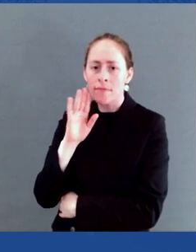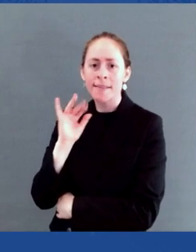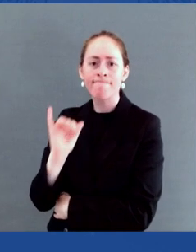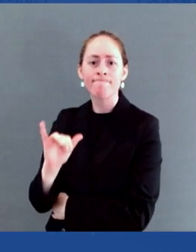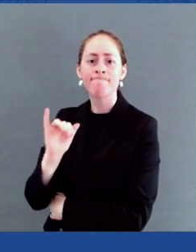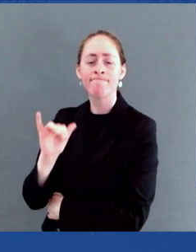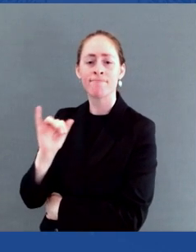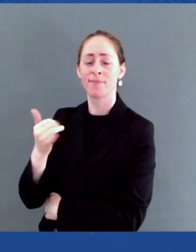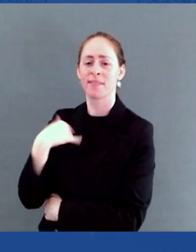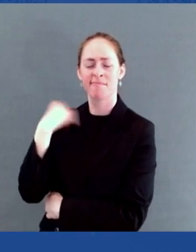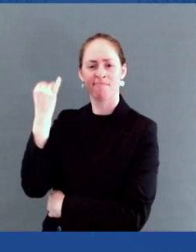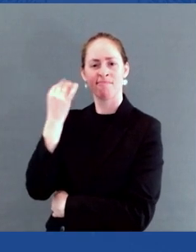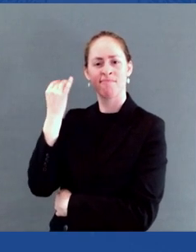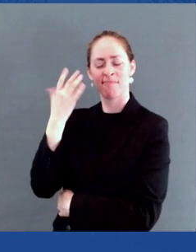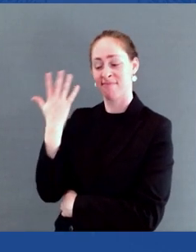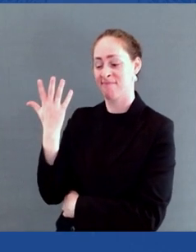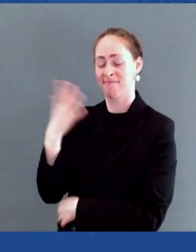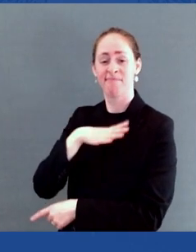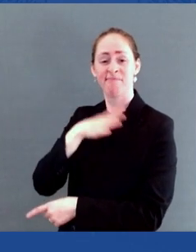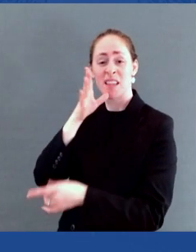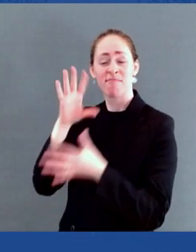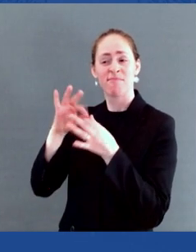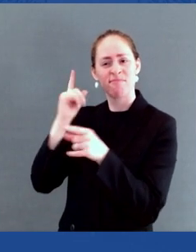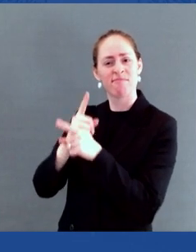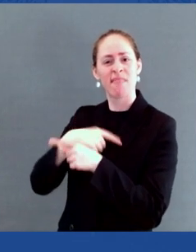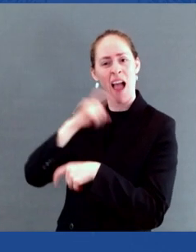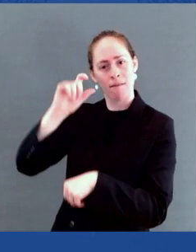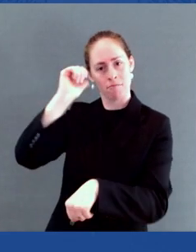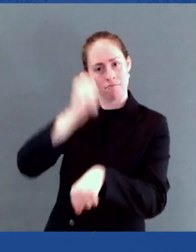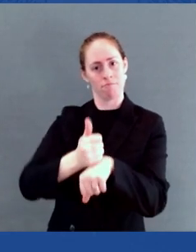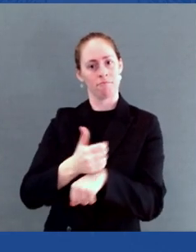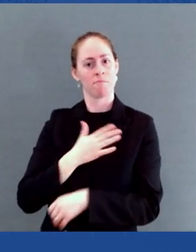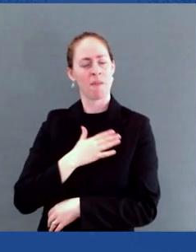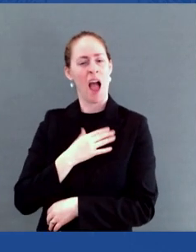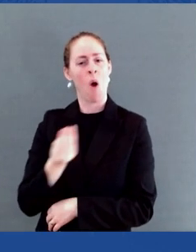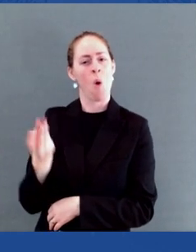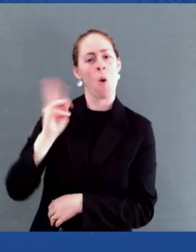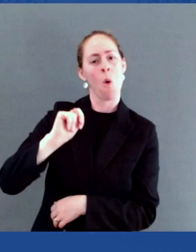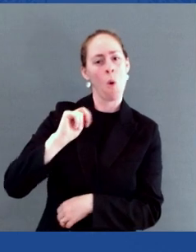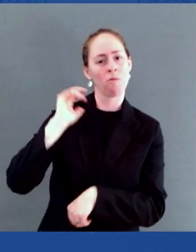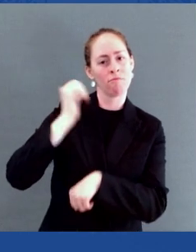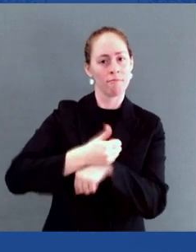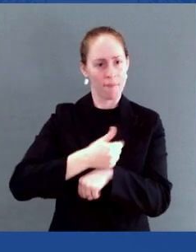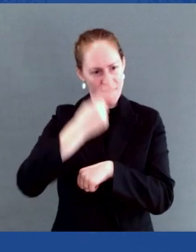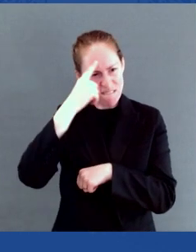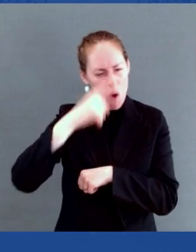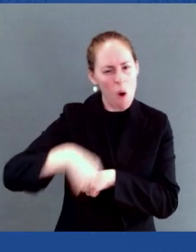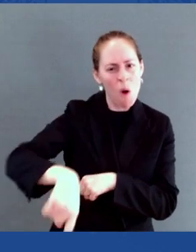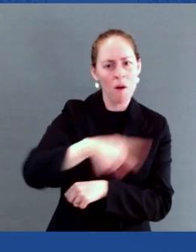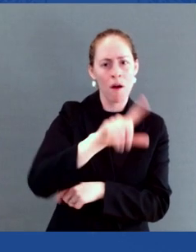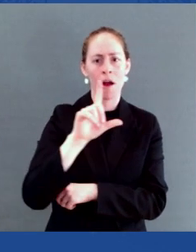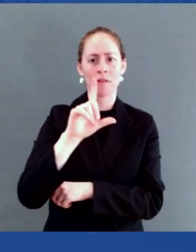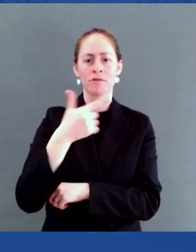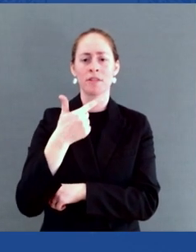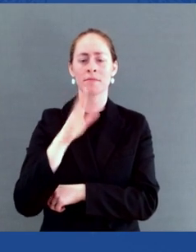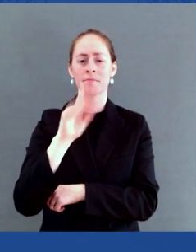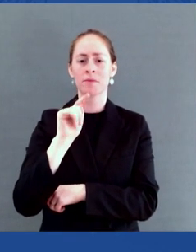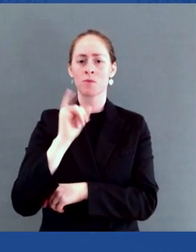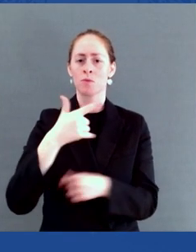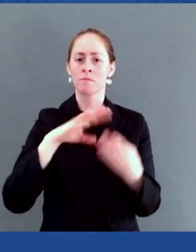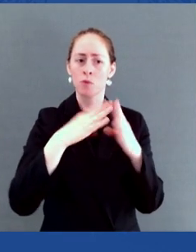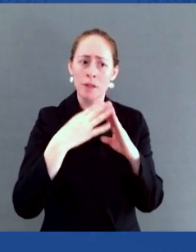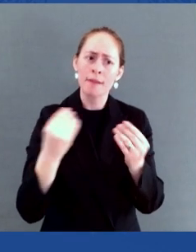living with HIV and those at highest risk. Our mission was to create programs and services and deliver care to,